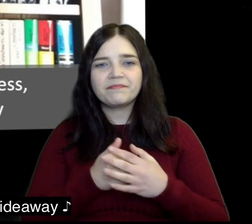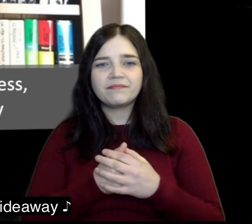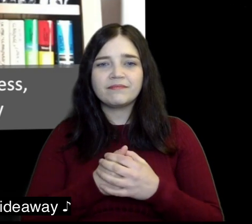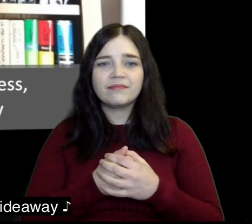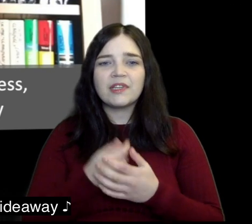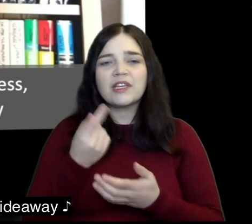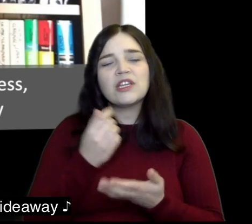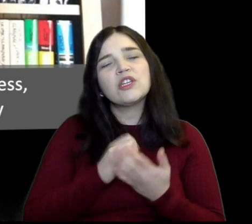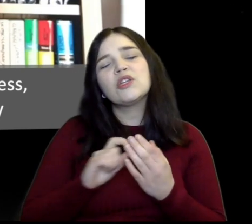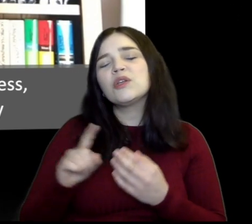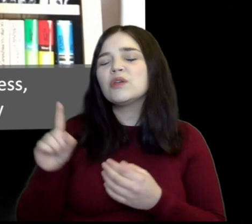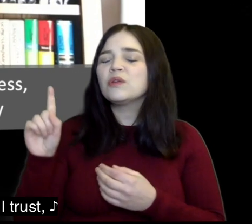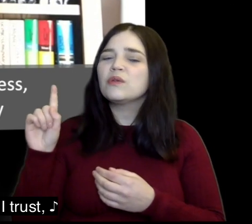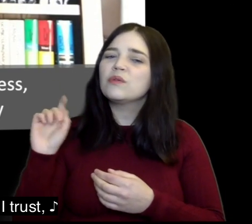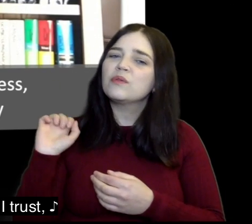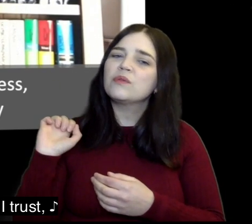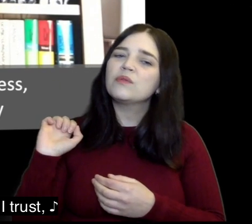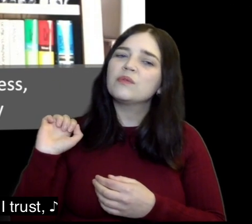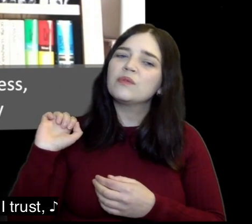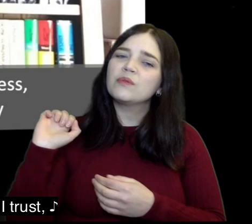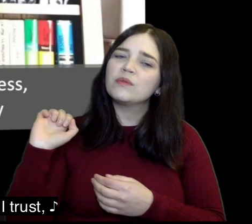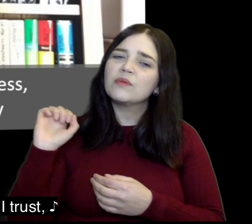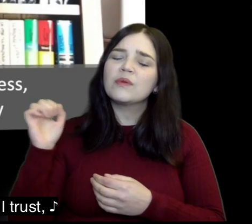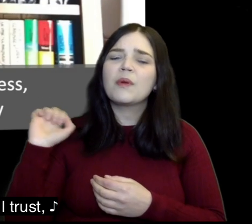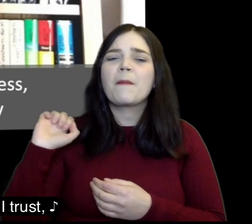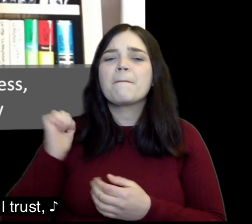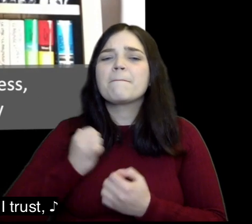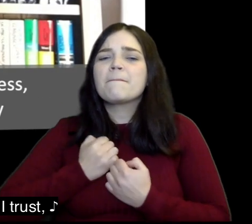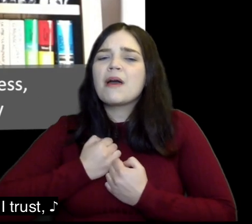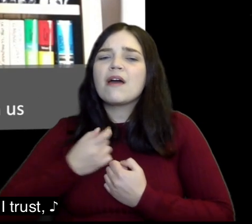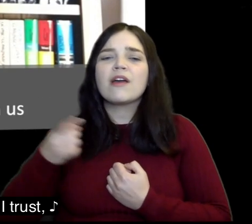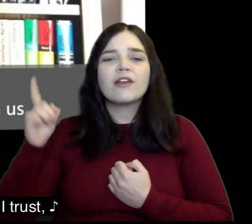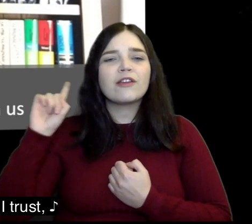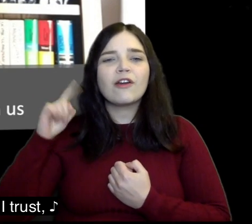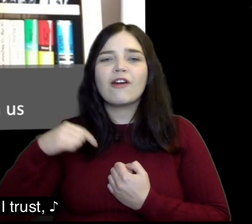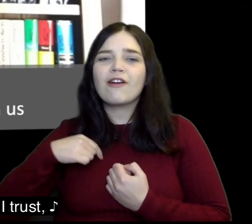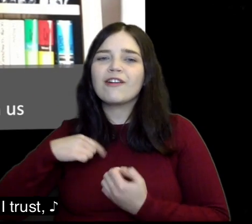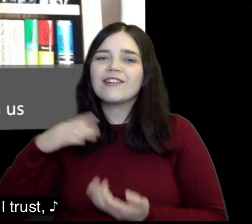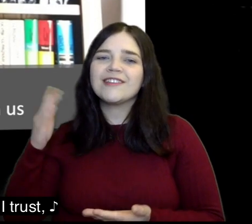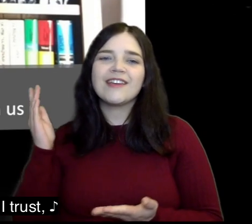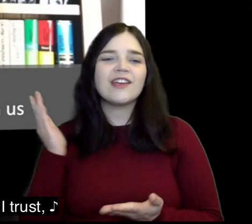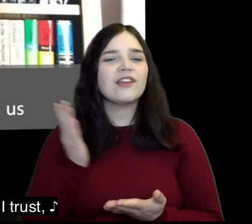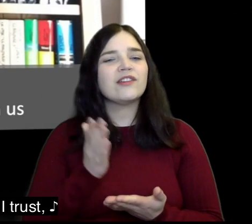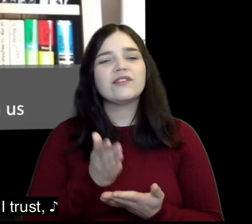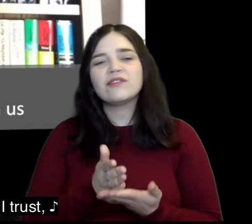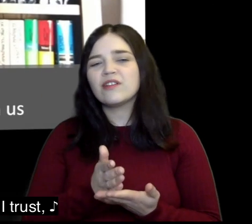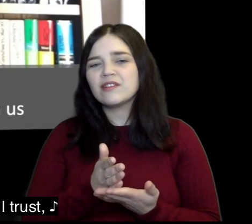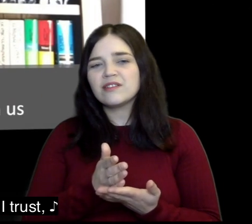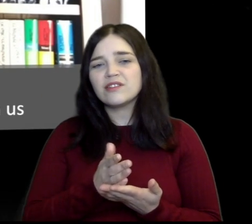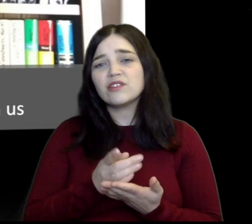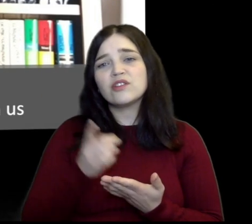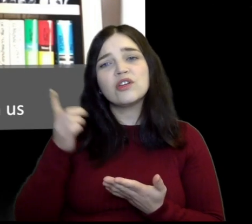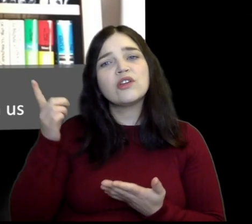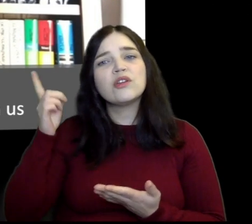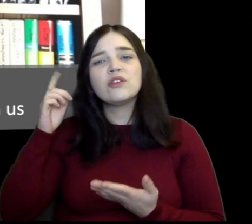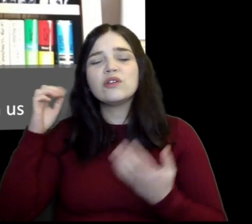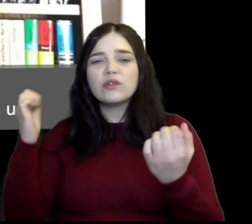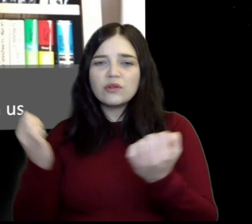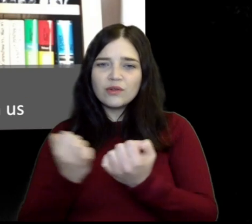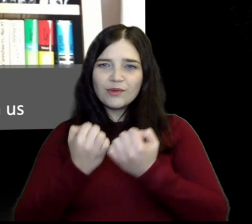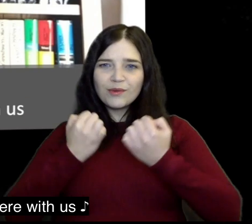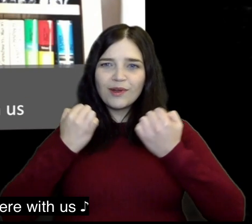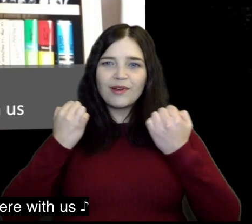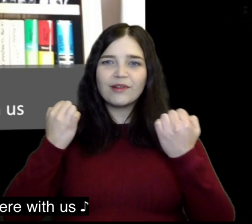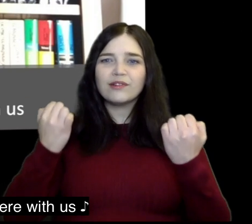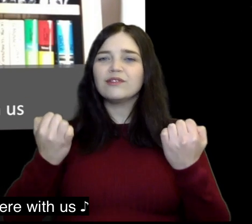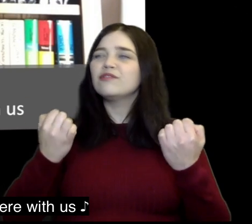will be my hide way in you my